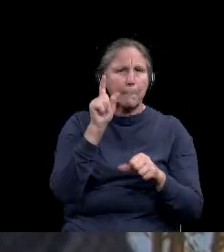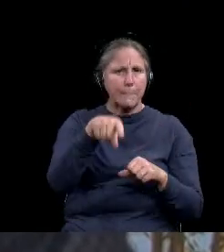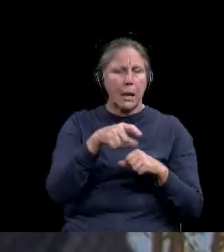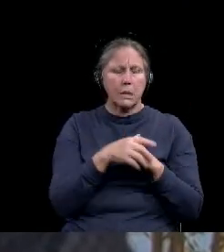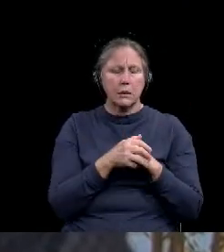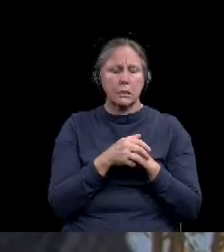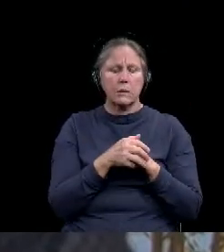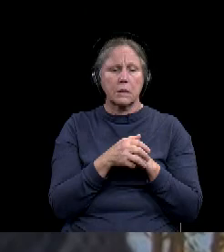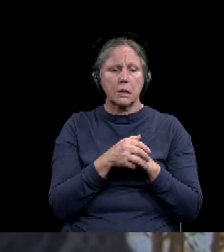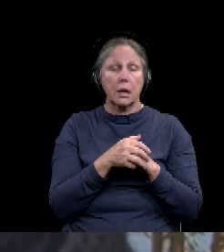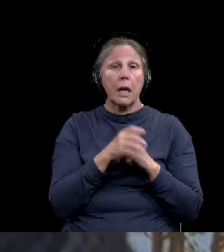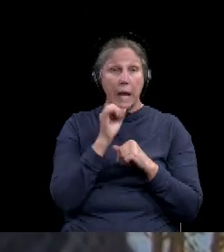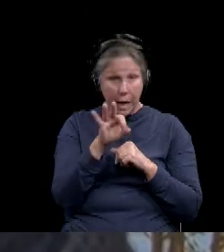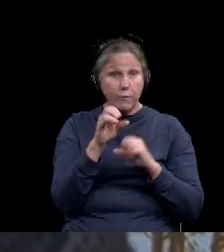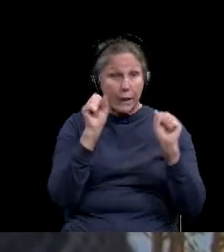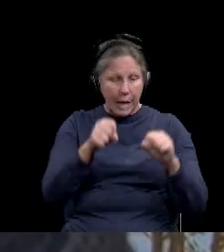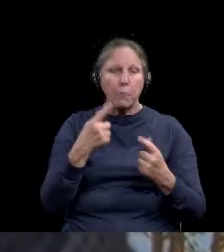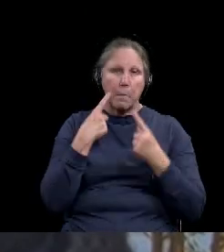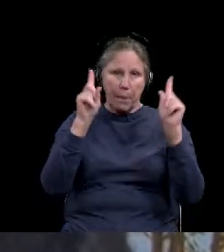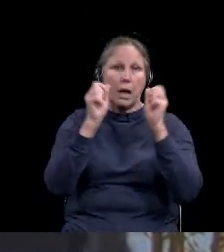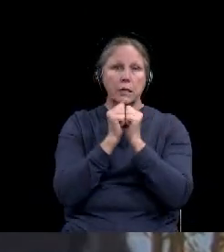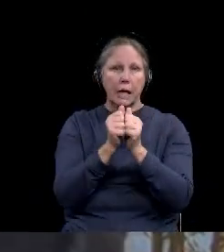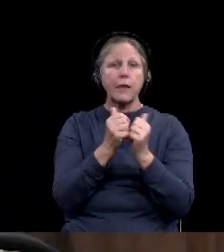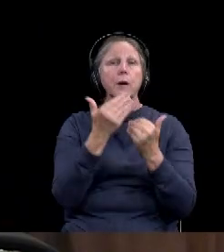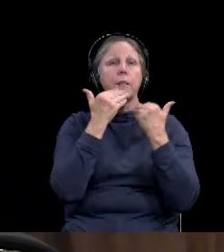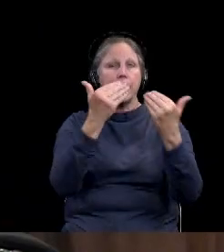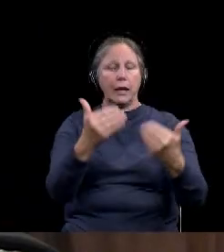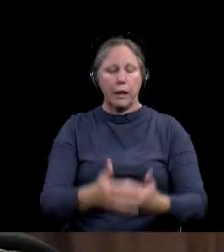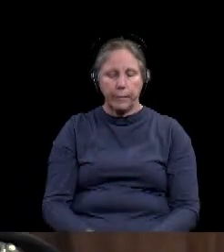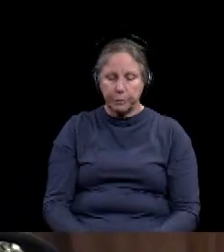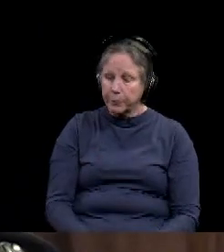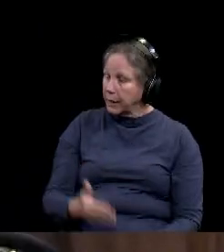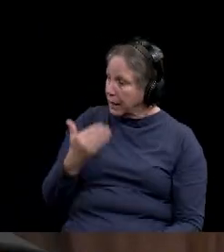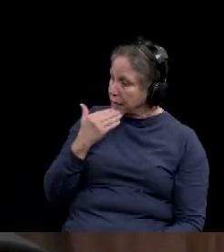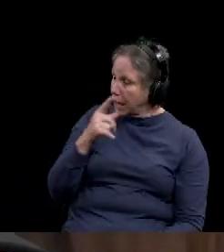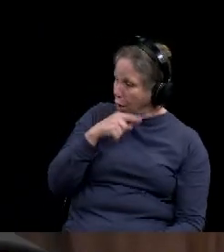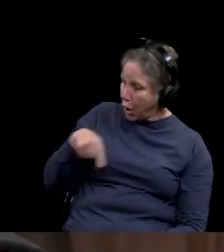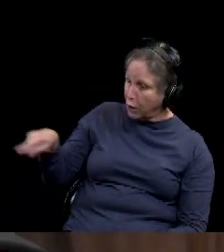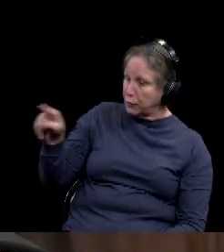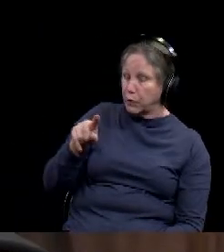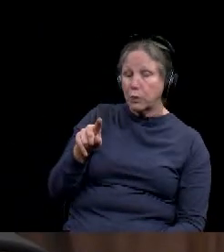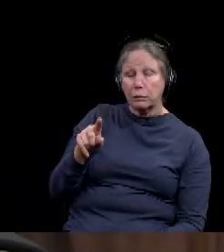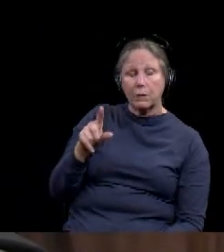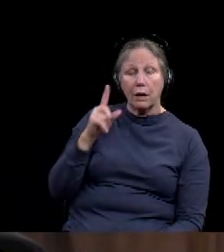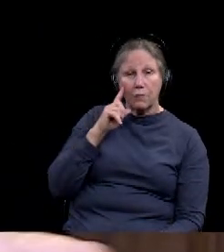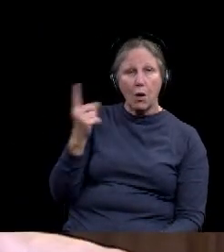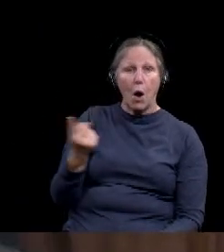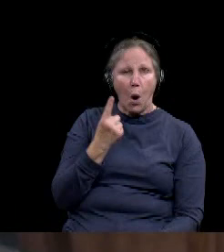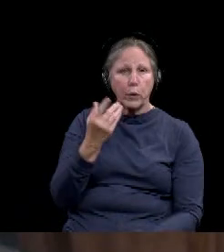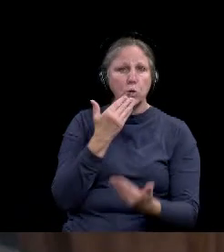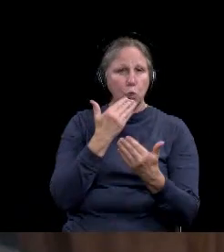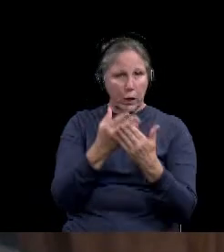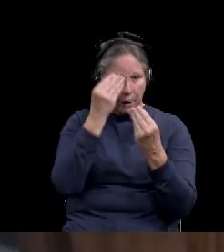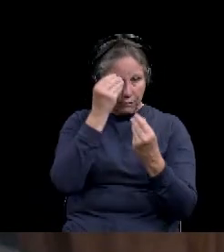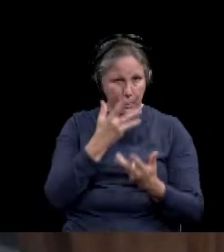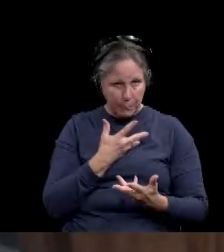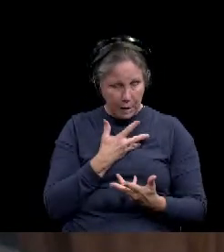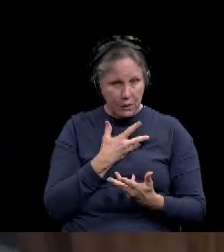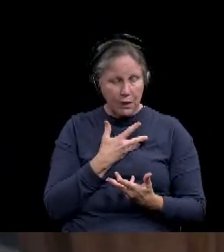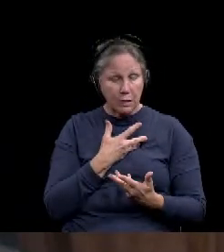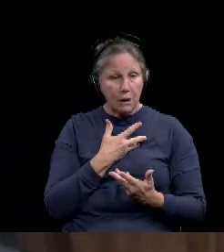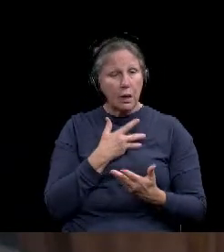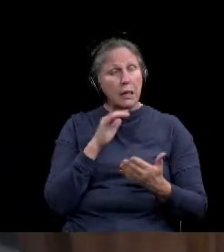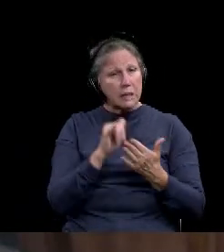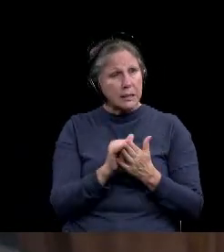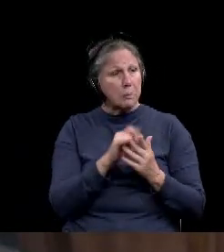We're going to get through this together. Thank you. Thank you. And I thank all of you all again for always giving us great information and answering some pretty